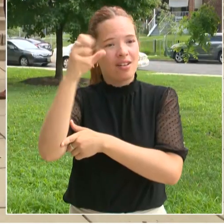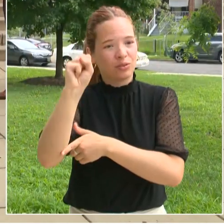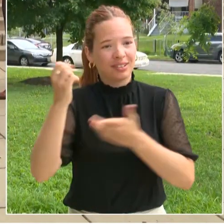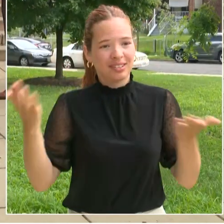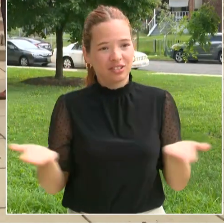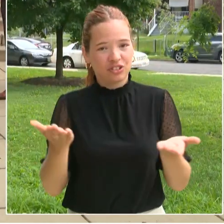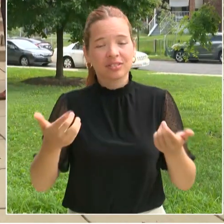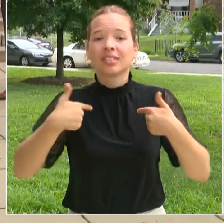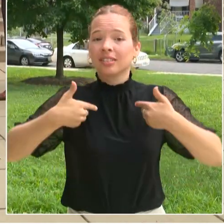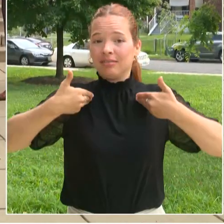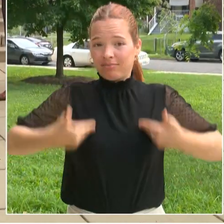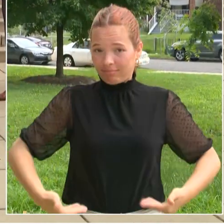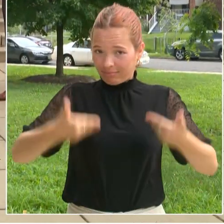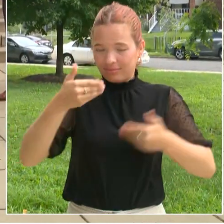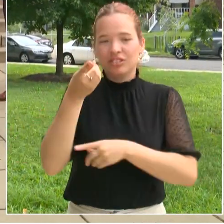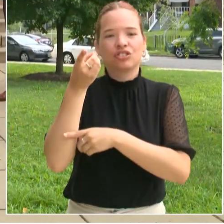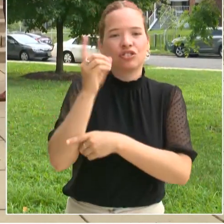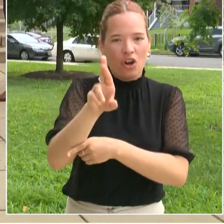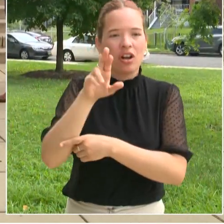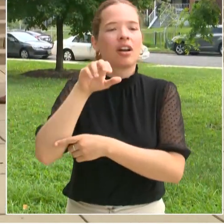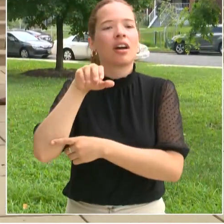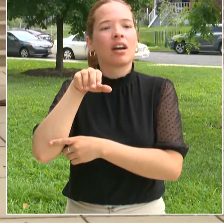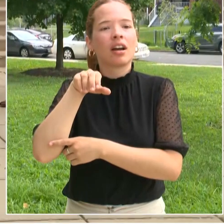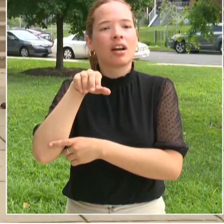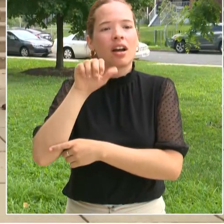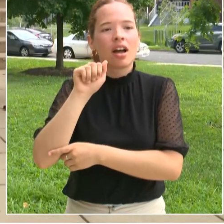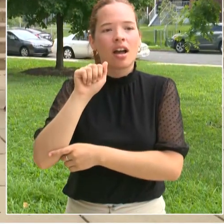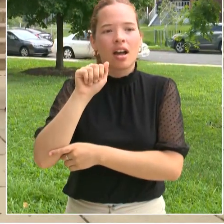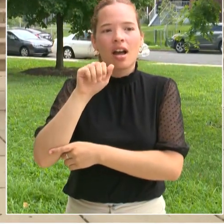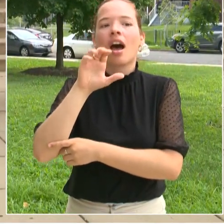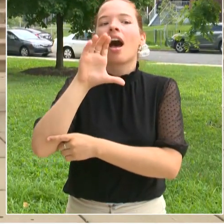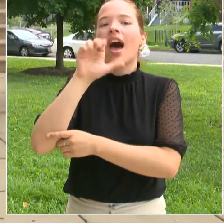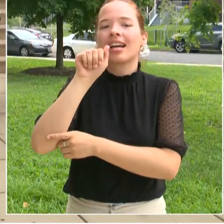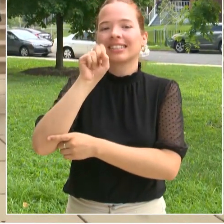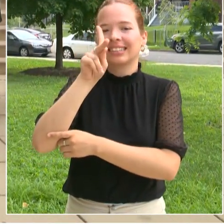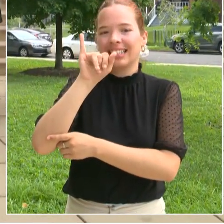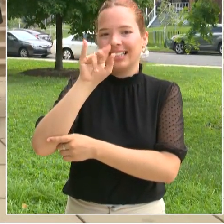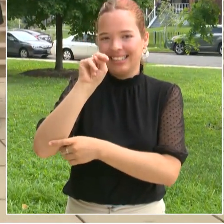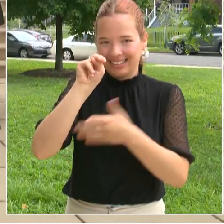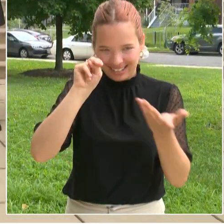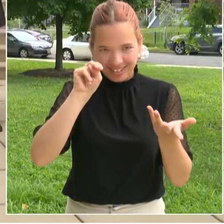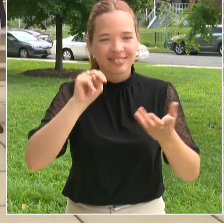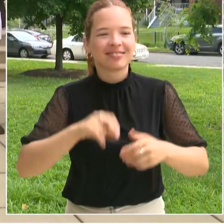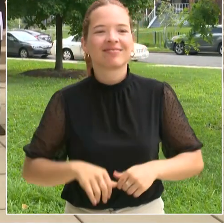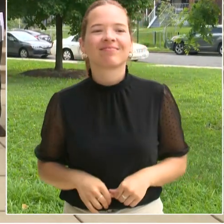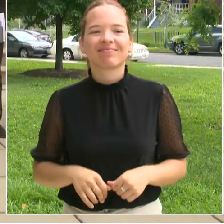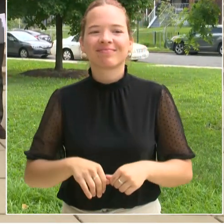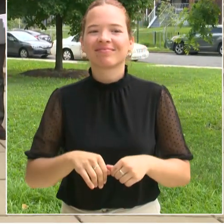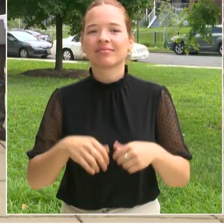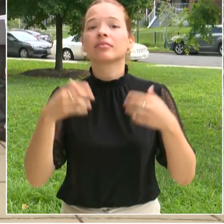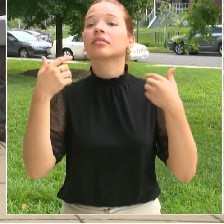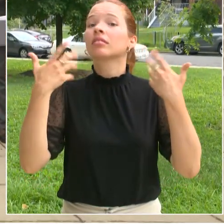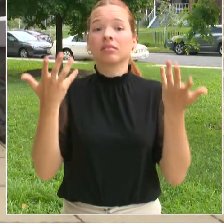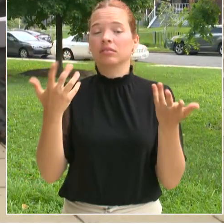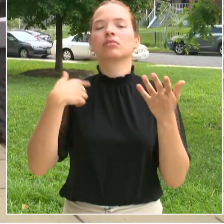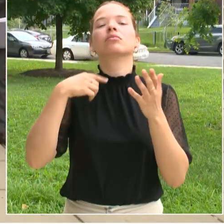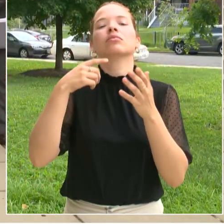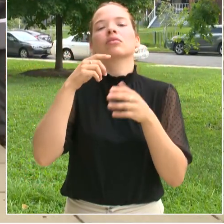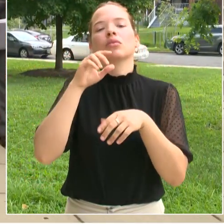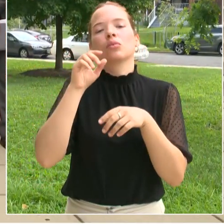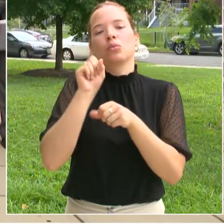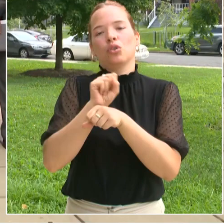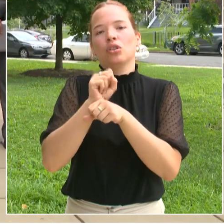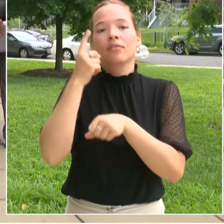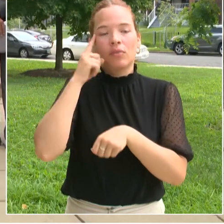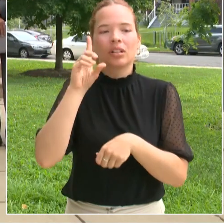MedStar School-Based Health Center here at Anacostia High School and Roosevelt High School. I want to thank my partners